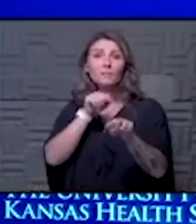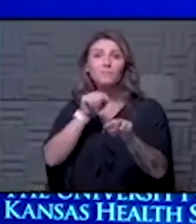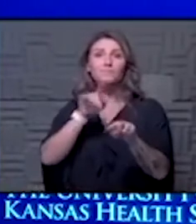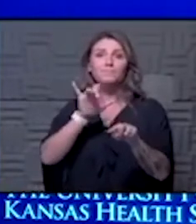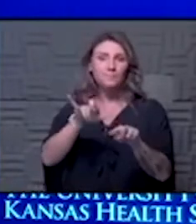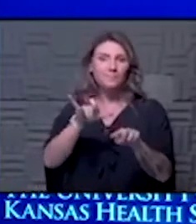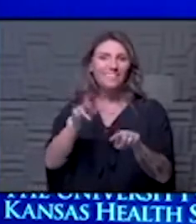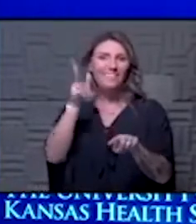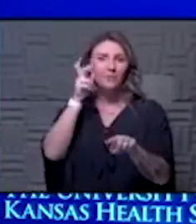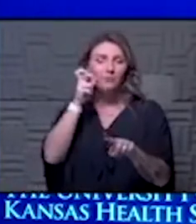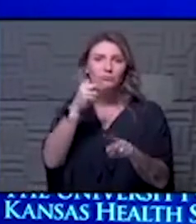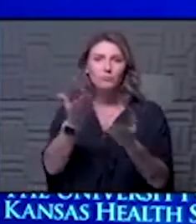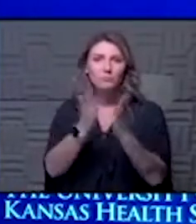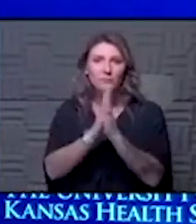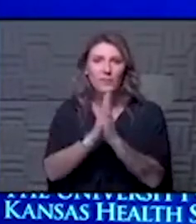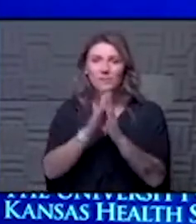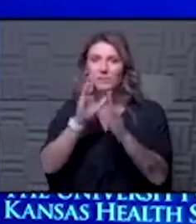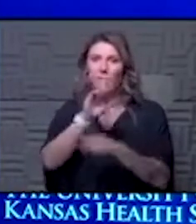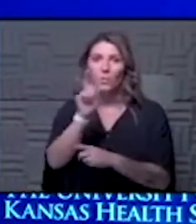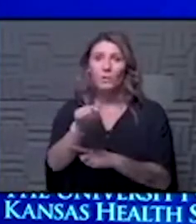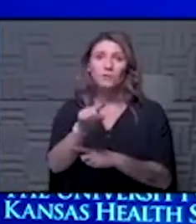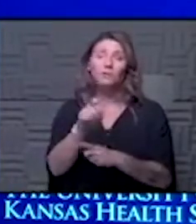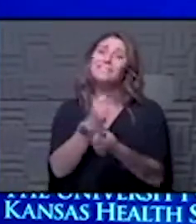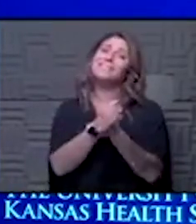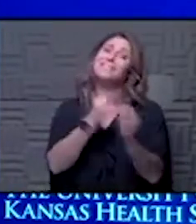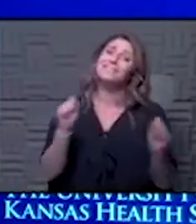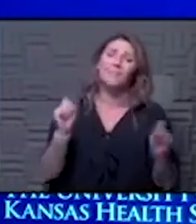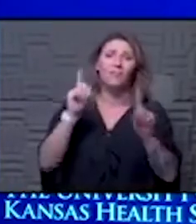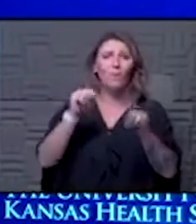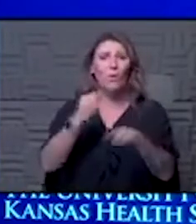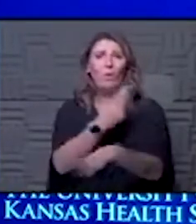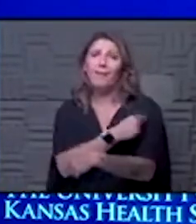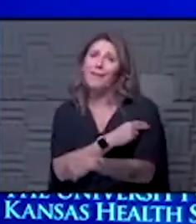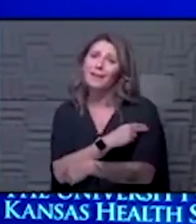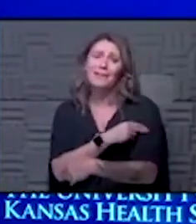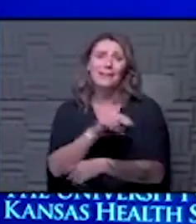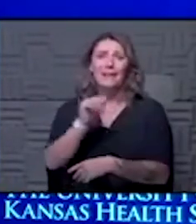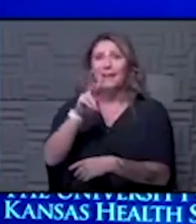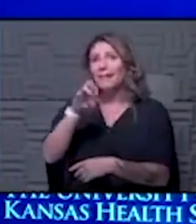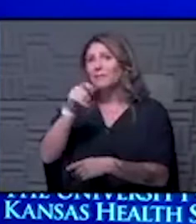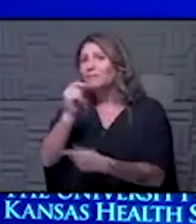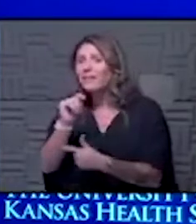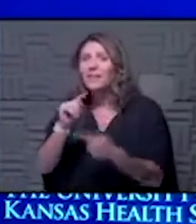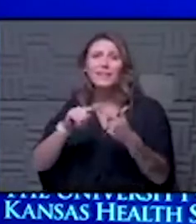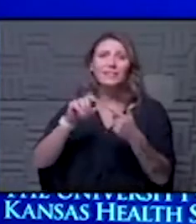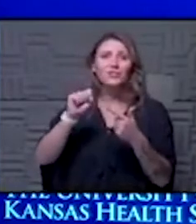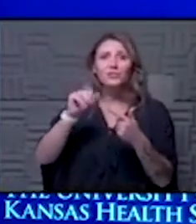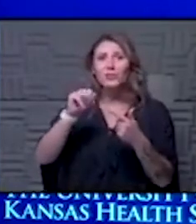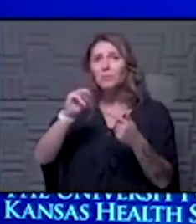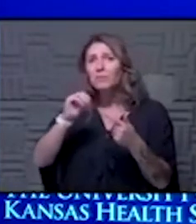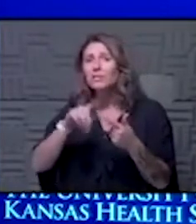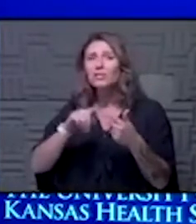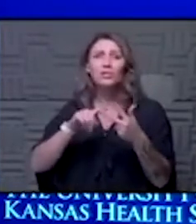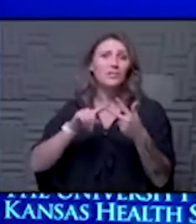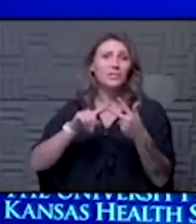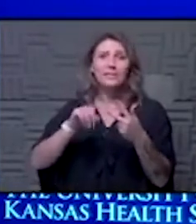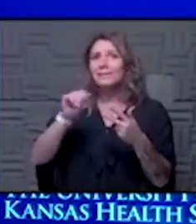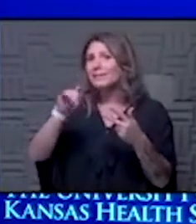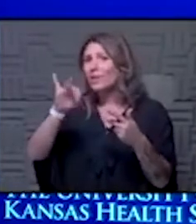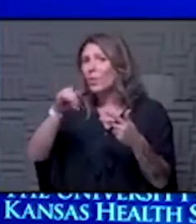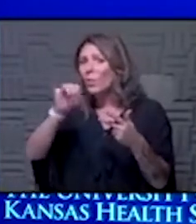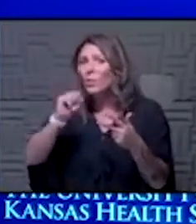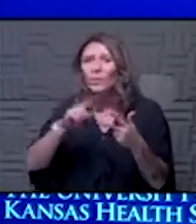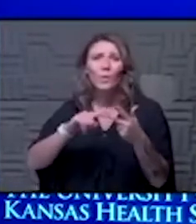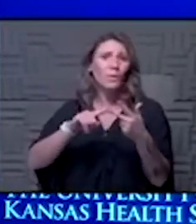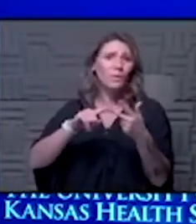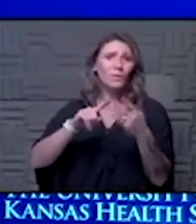listener who asked that great question uh it is safe to go to the hospital i know advent shiny mission i know larry botts the cmo over there i think st luke's i think all